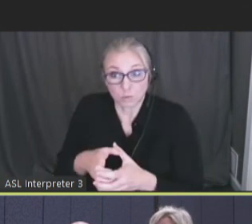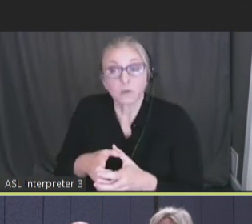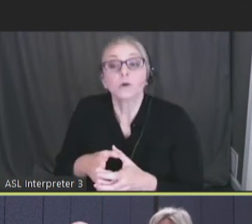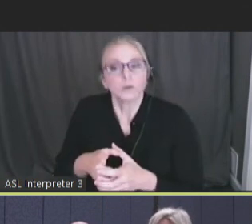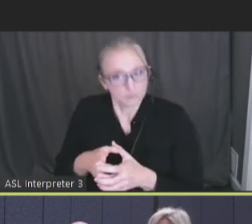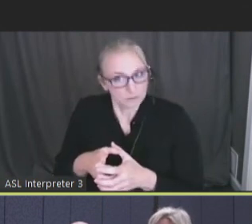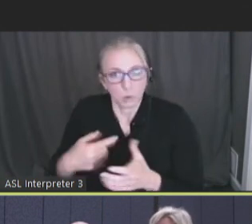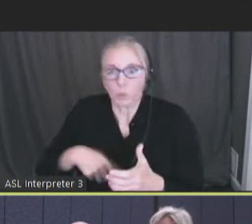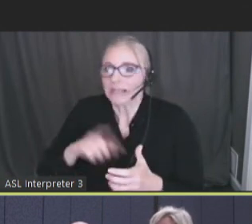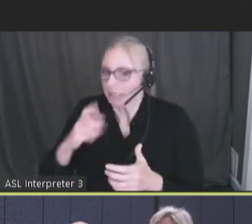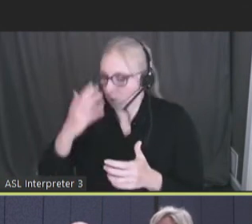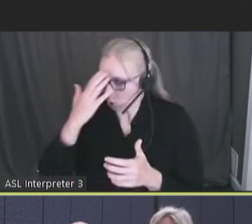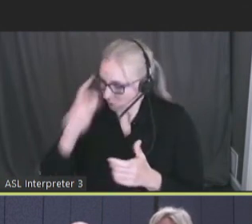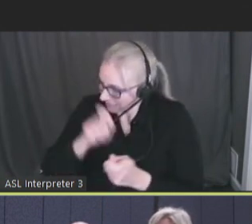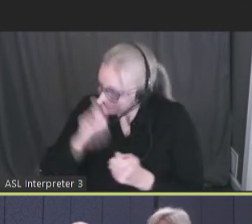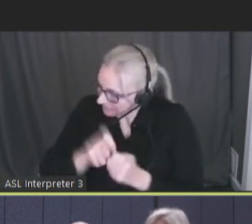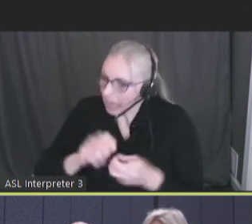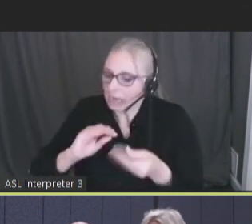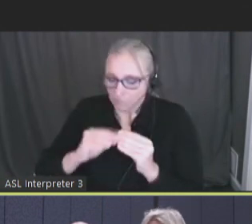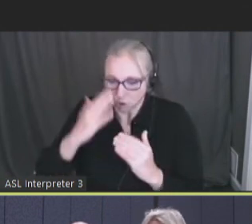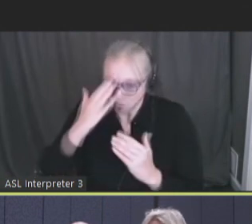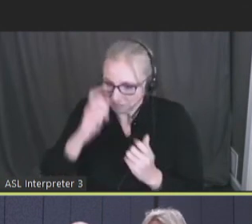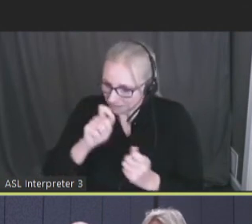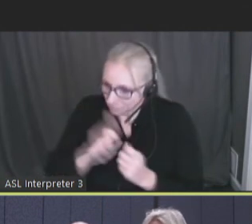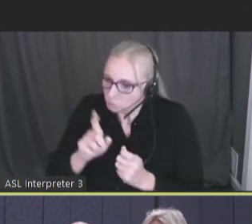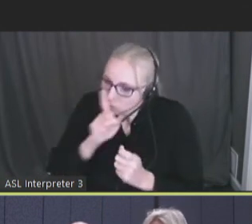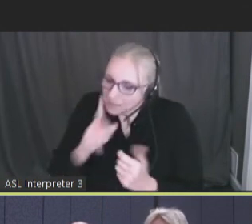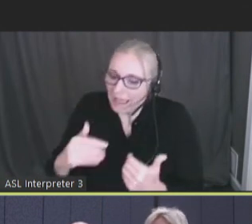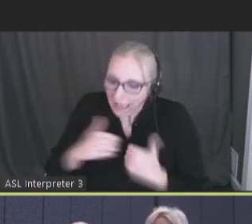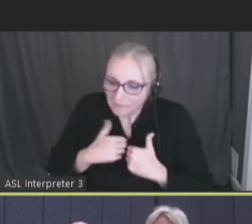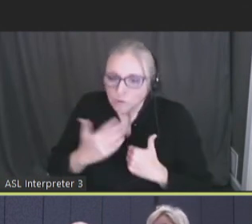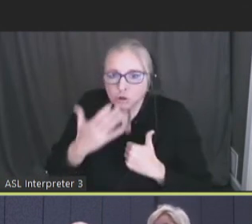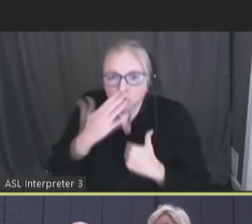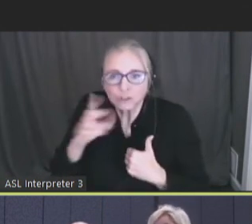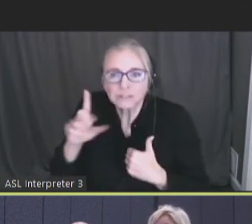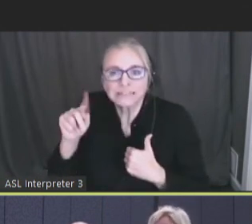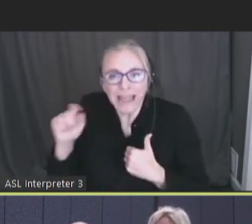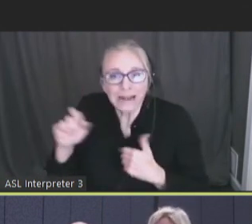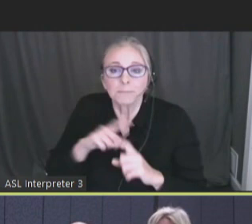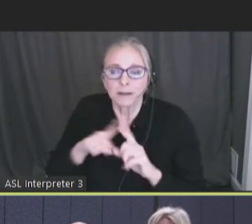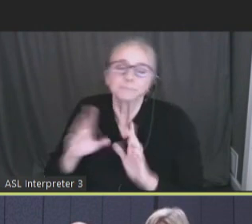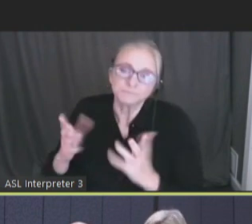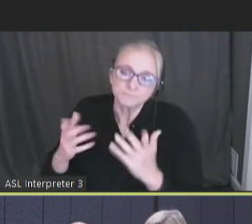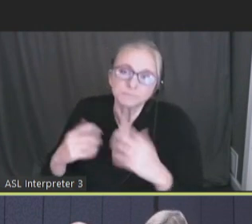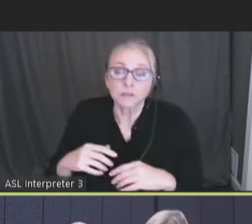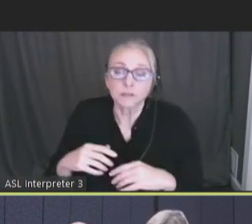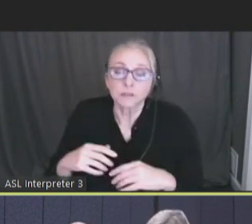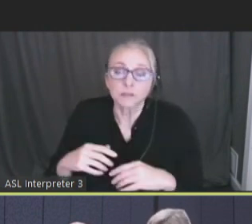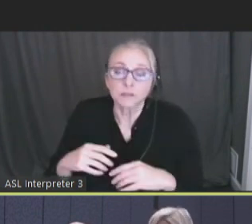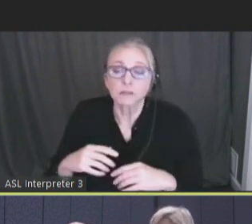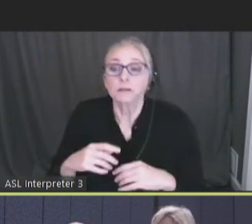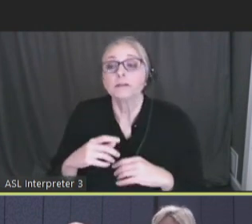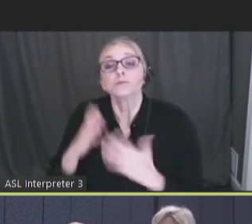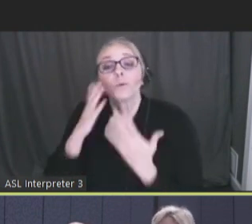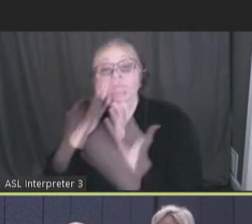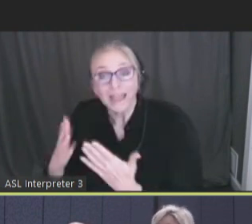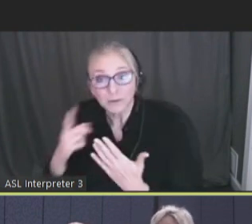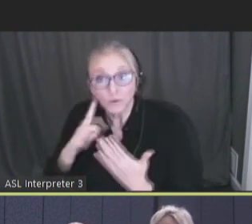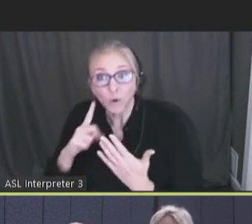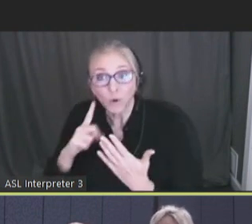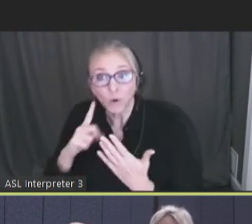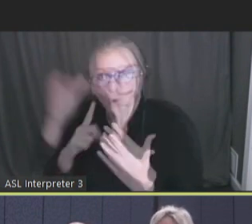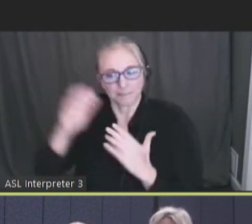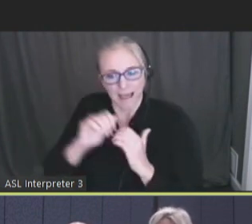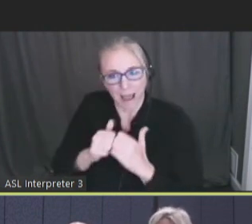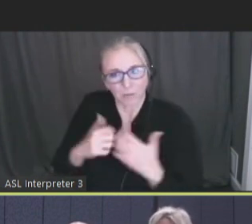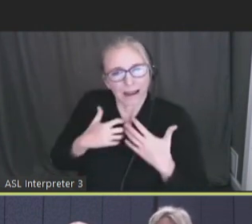knew the exact numbers and we got really good information from. But at any rate, so thanks for the concept. How can health